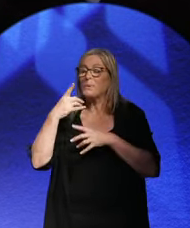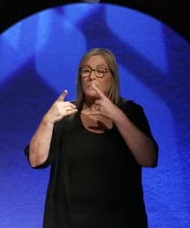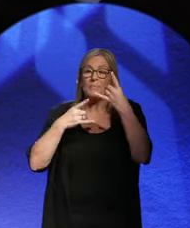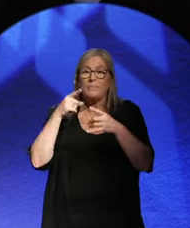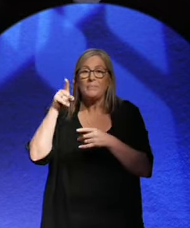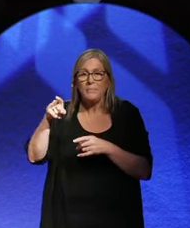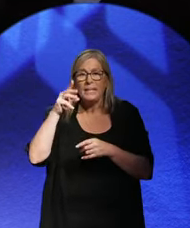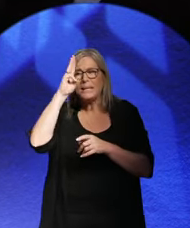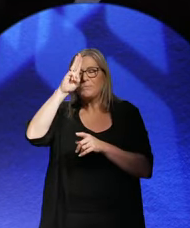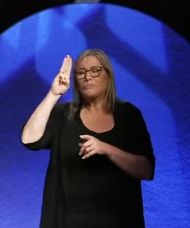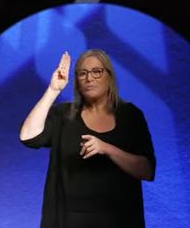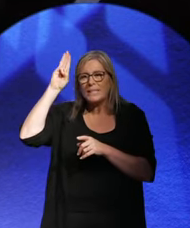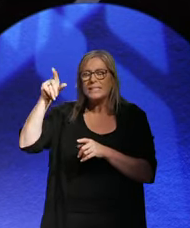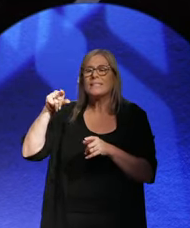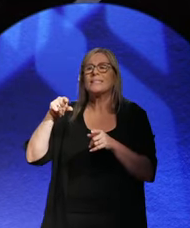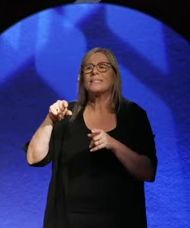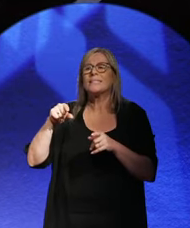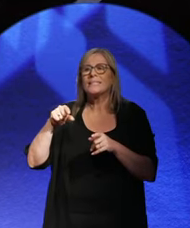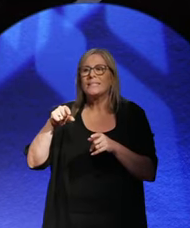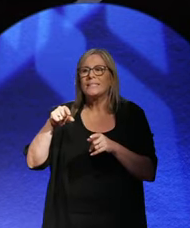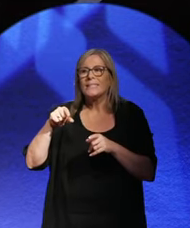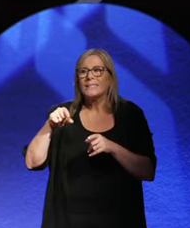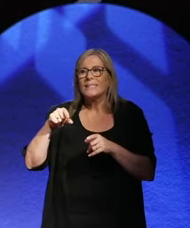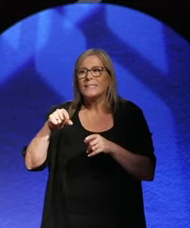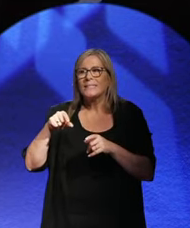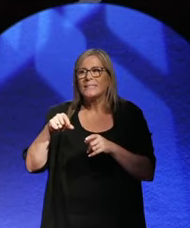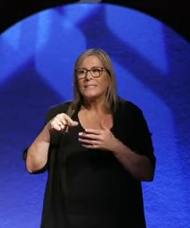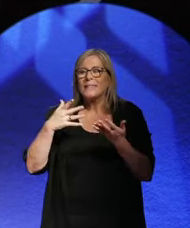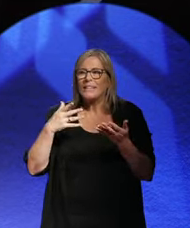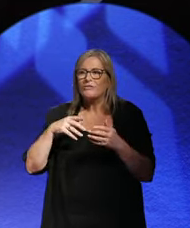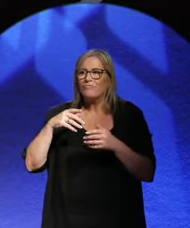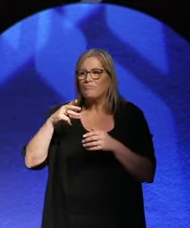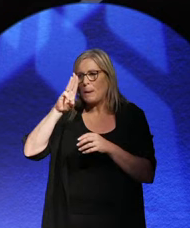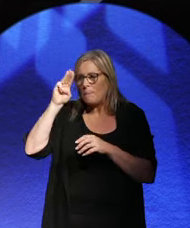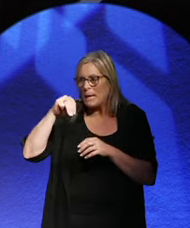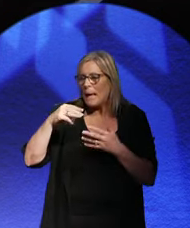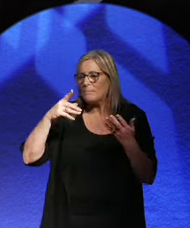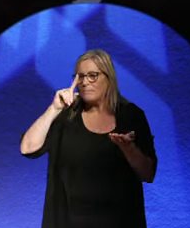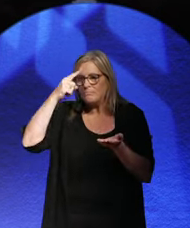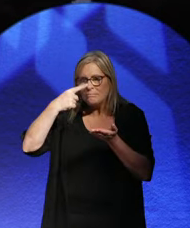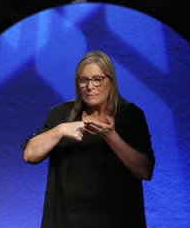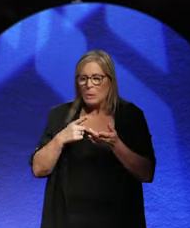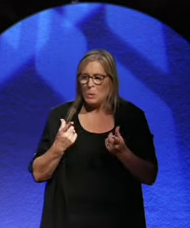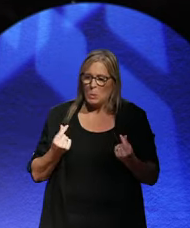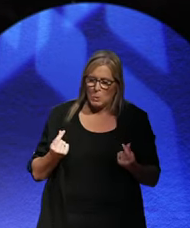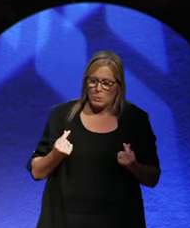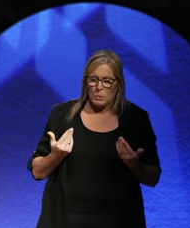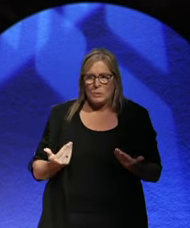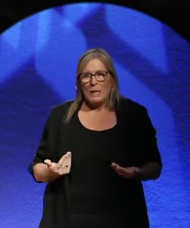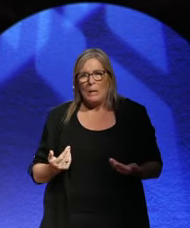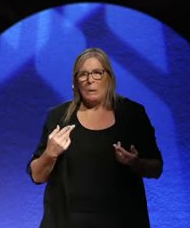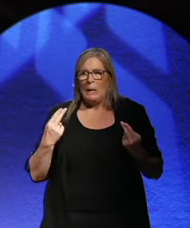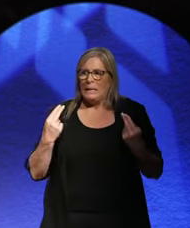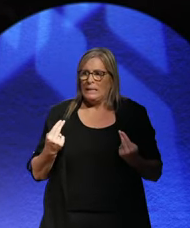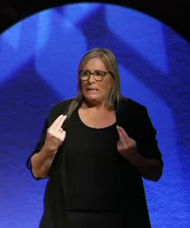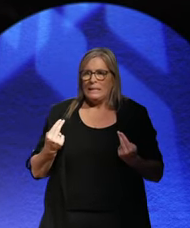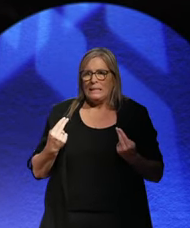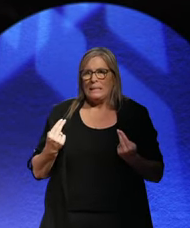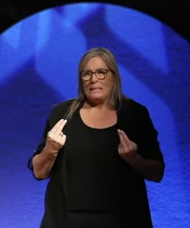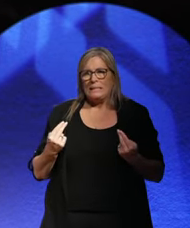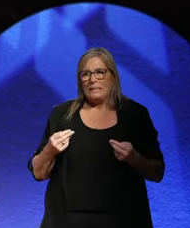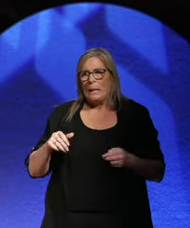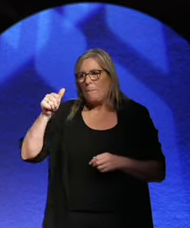so Hindenburg's in a dilemma, what am I going to do now? I need to have a popular authoritarian